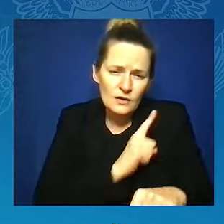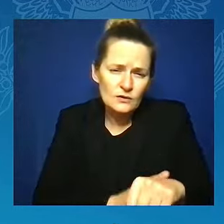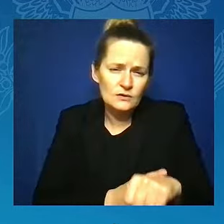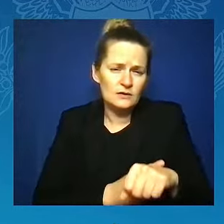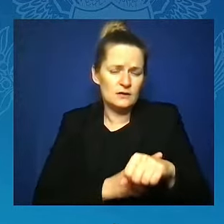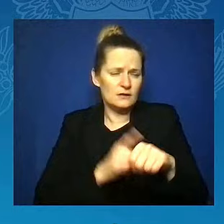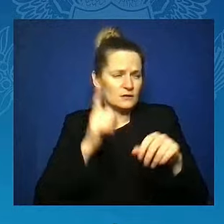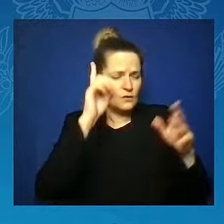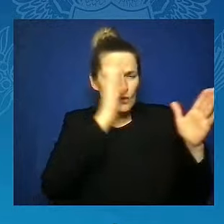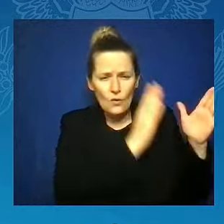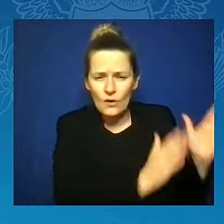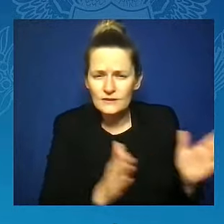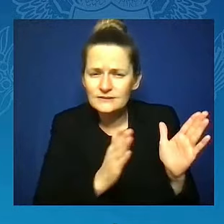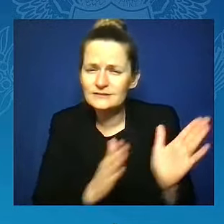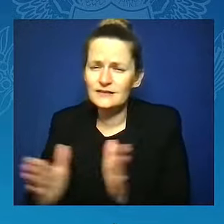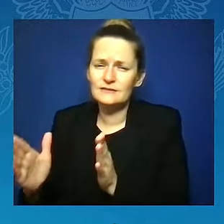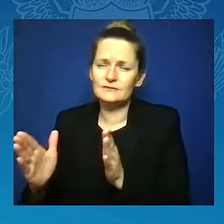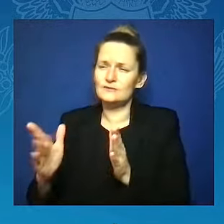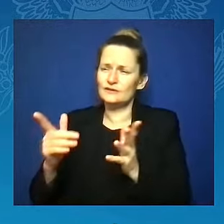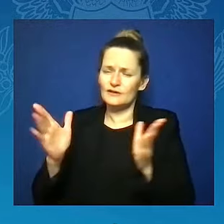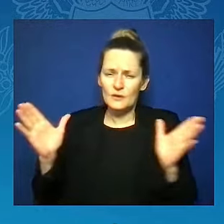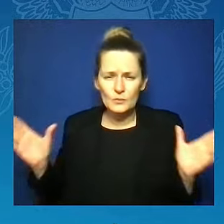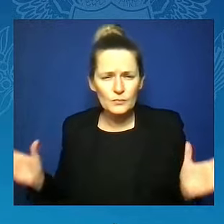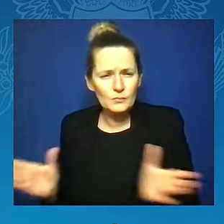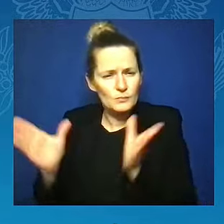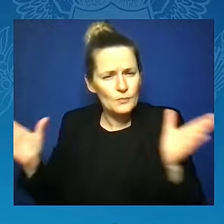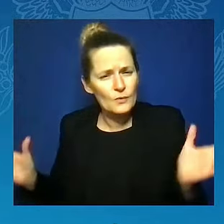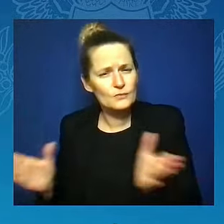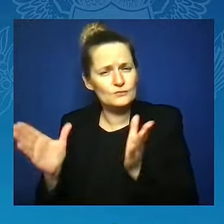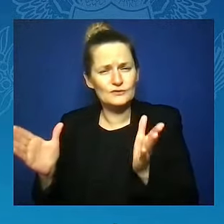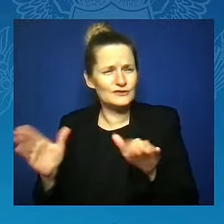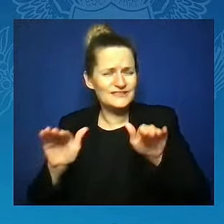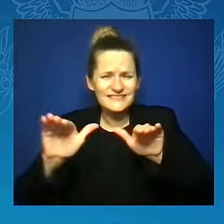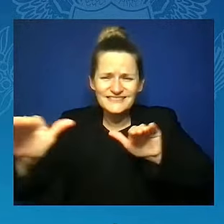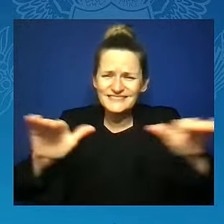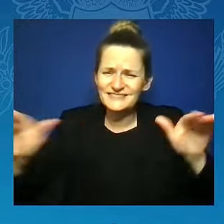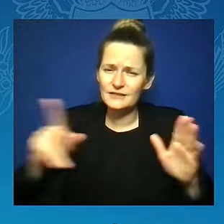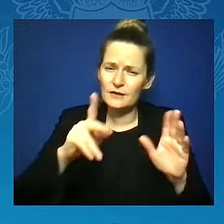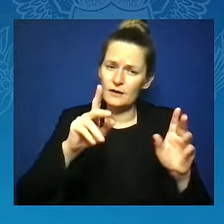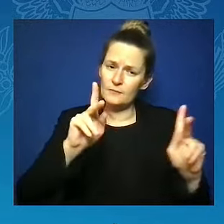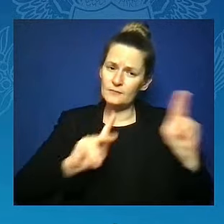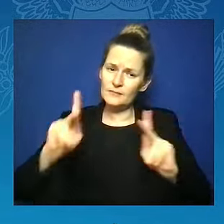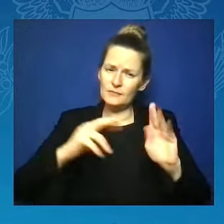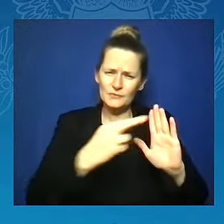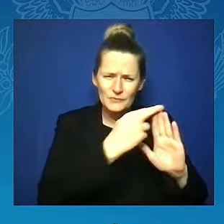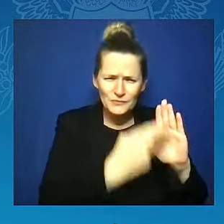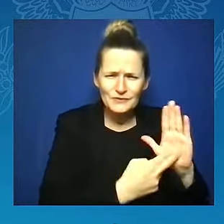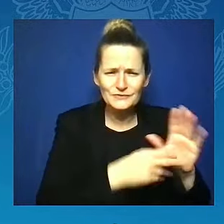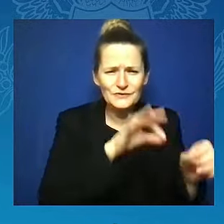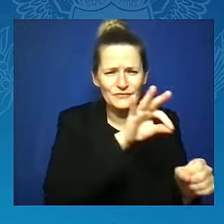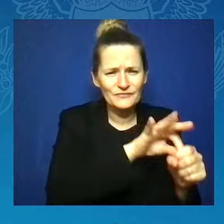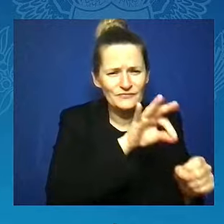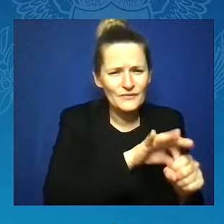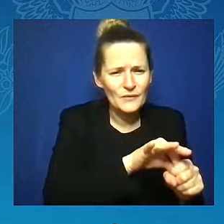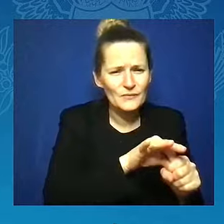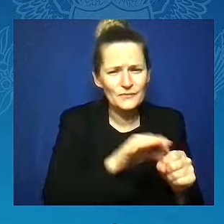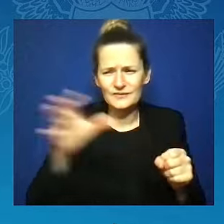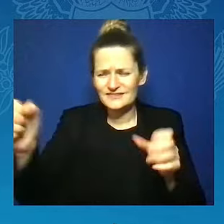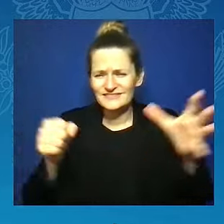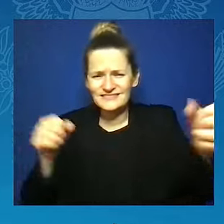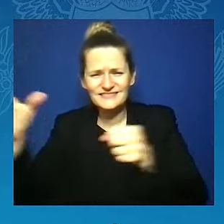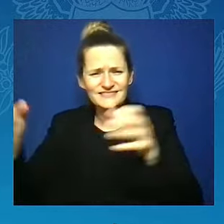to vote, to get them to the polls, and to continue to fight for the future